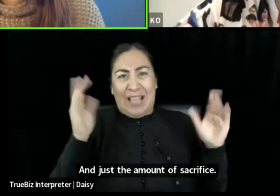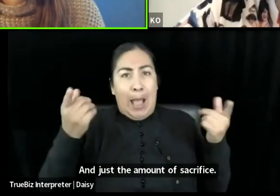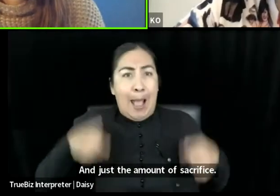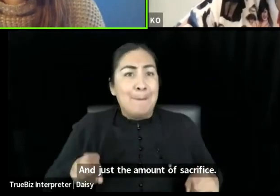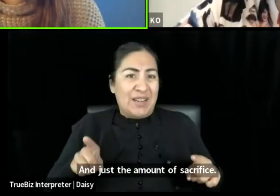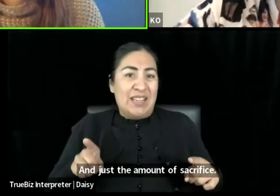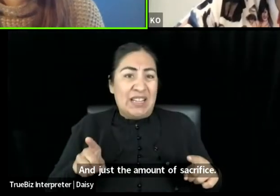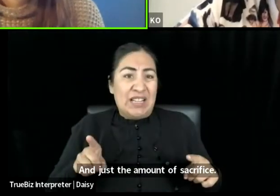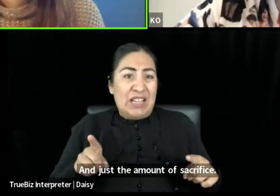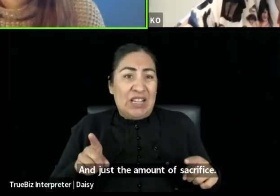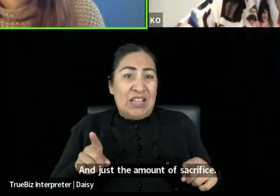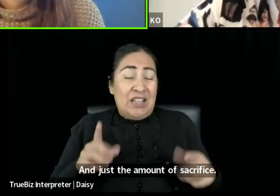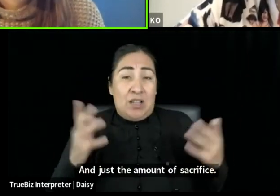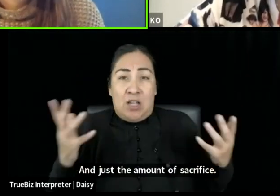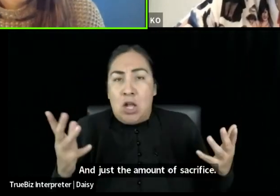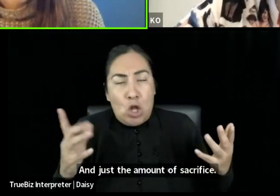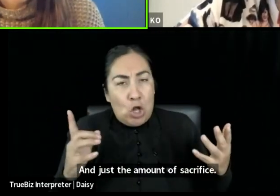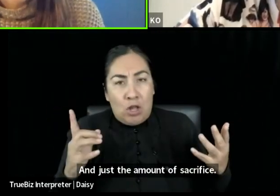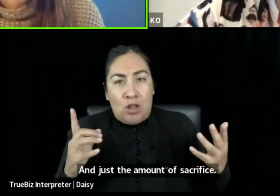is, is human.